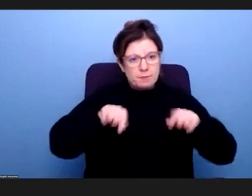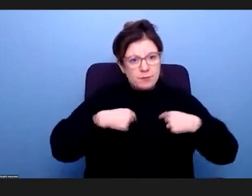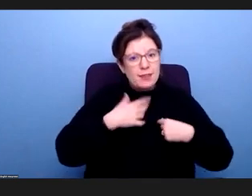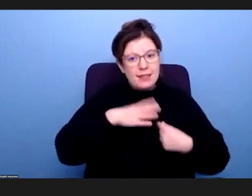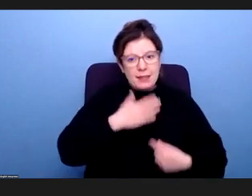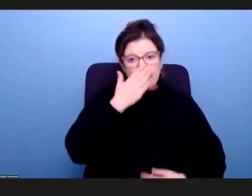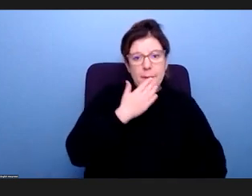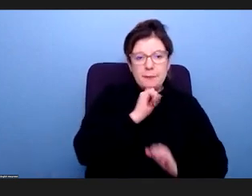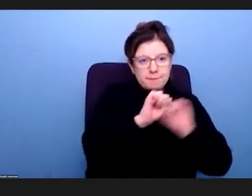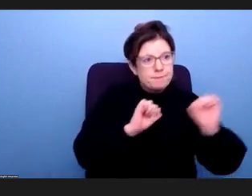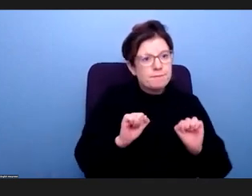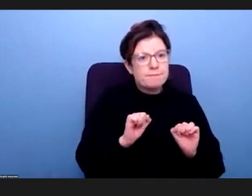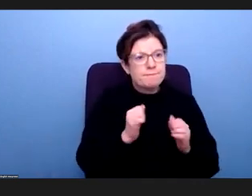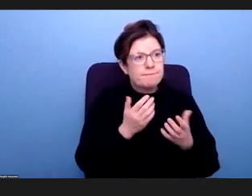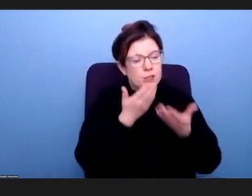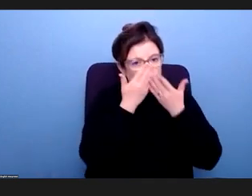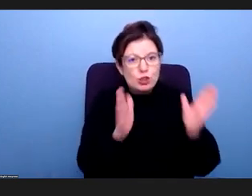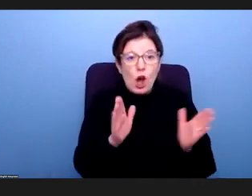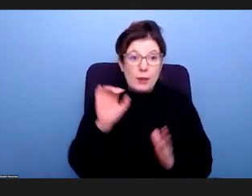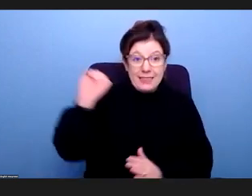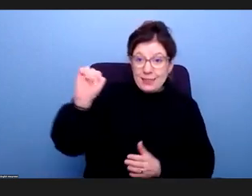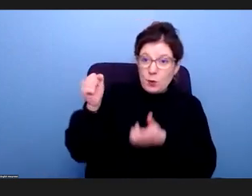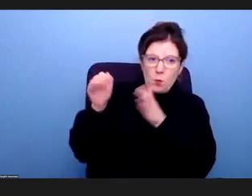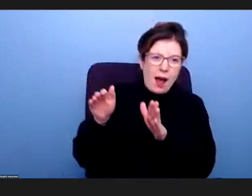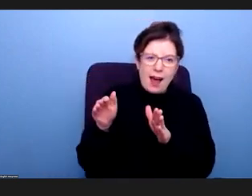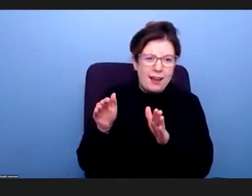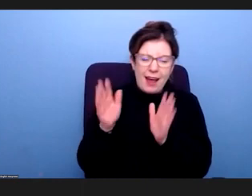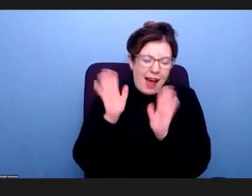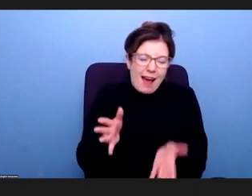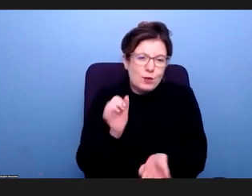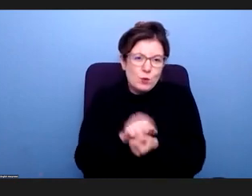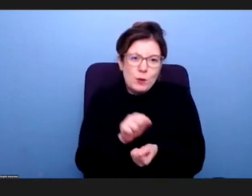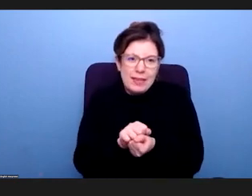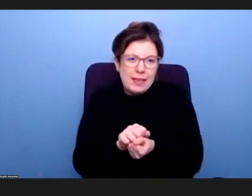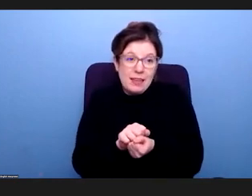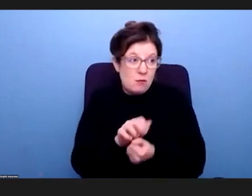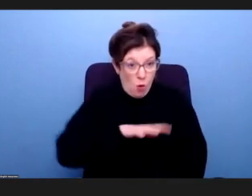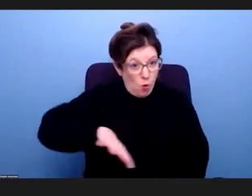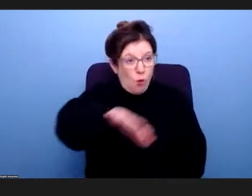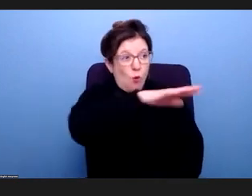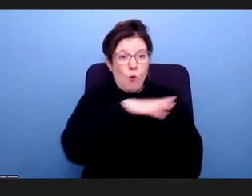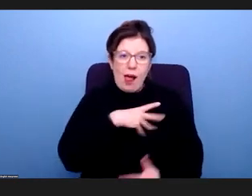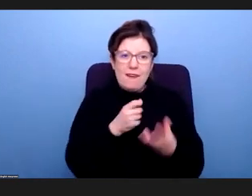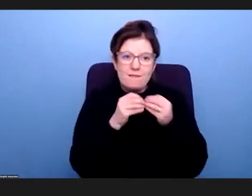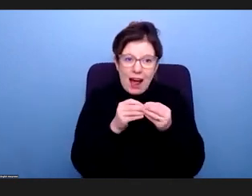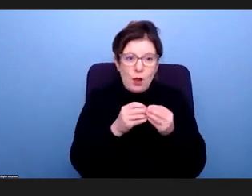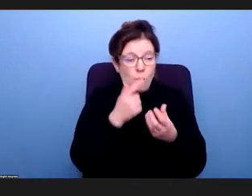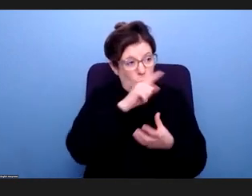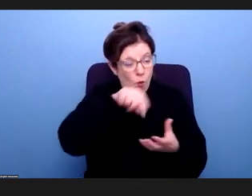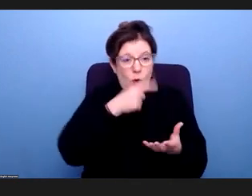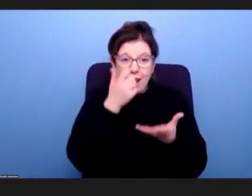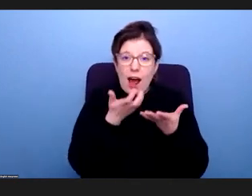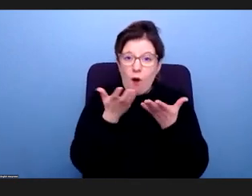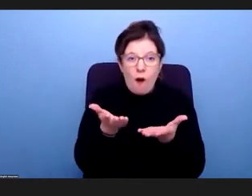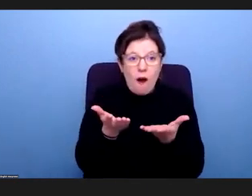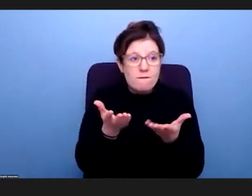minds in terms of showing people that, you know, that that that that every life is valuable and every person has got something to offer the world instead